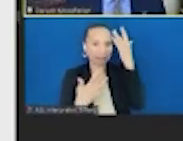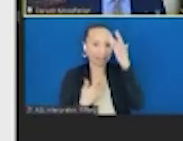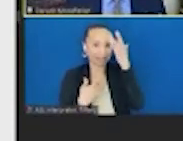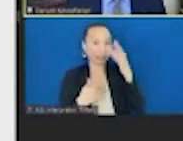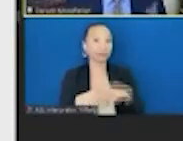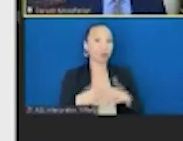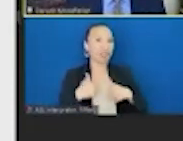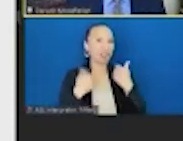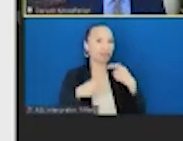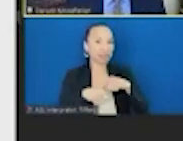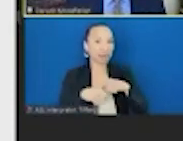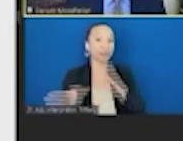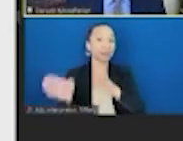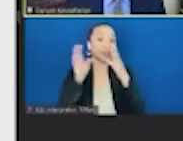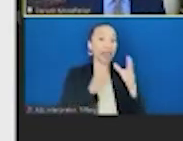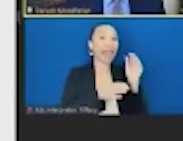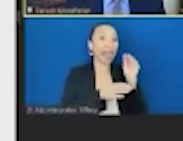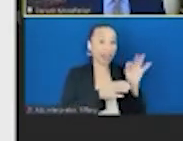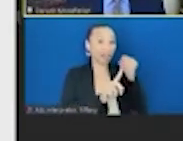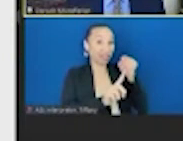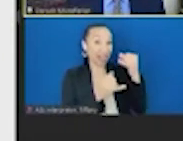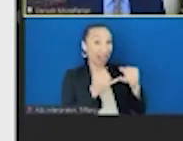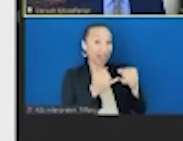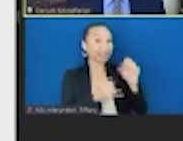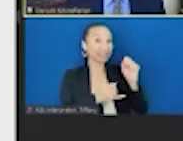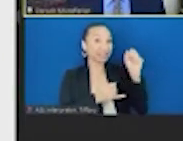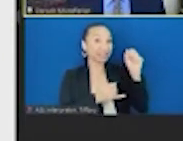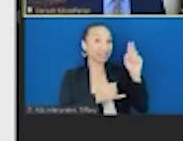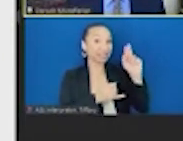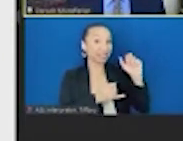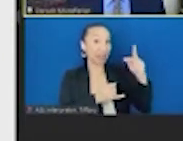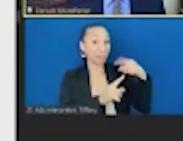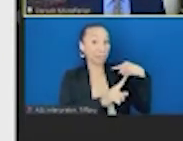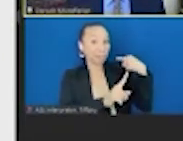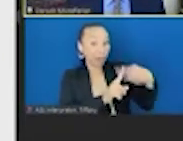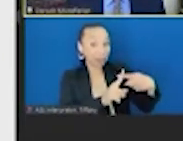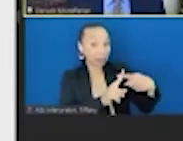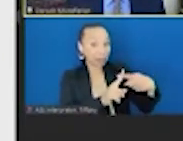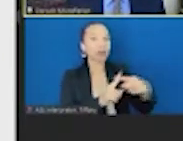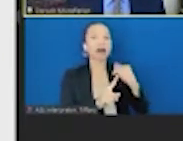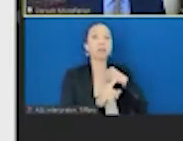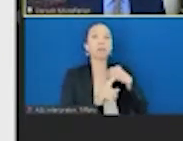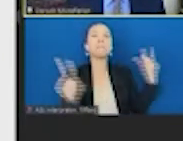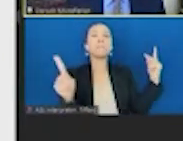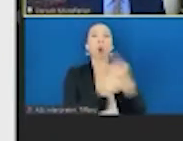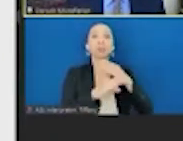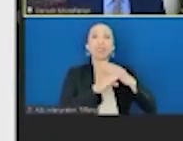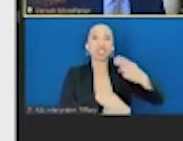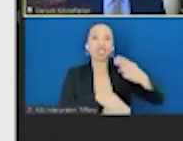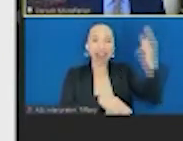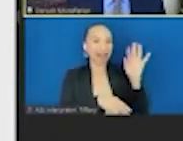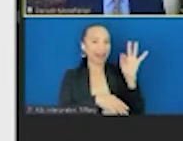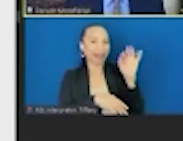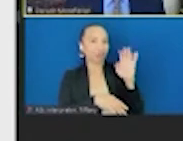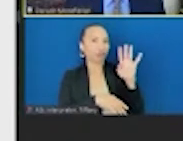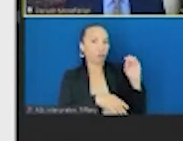you did what we call SNAP plus and incentive disincentive program together, you would prevent the most cardiovascular events while preserving